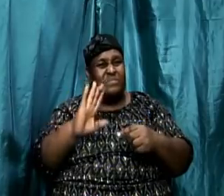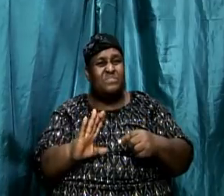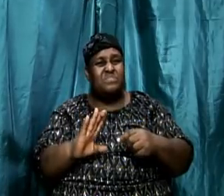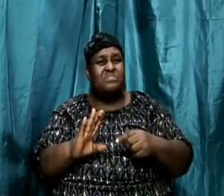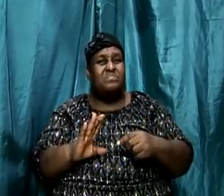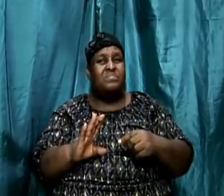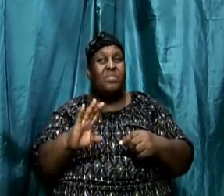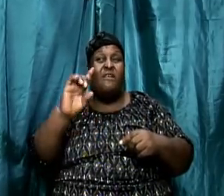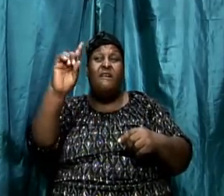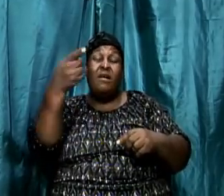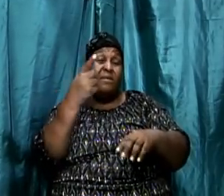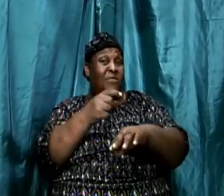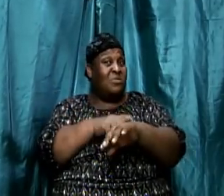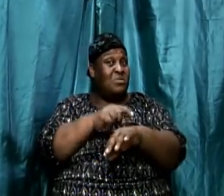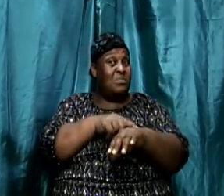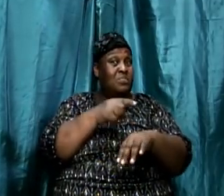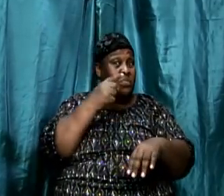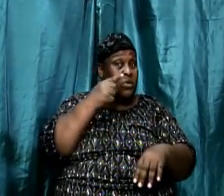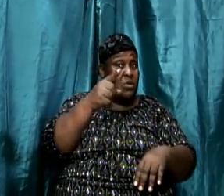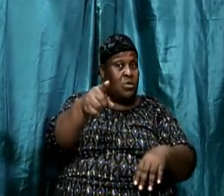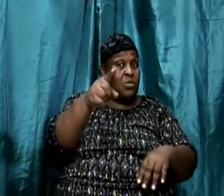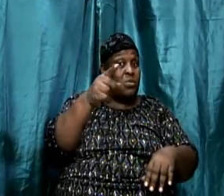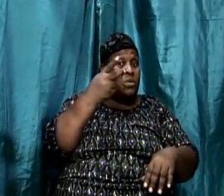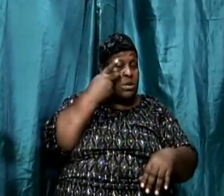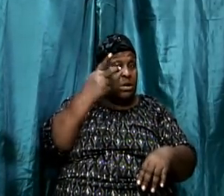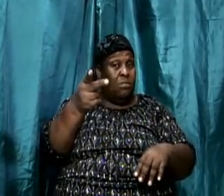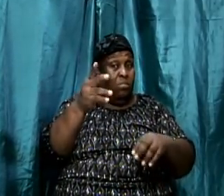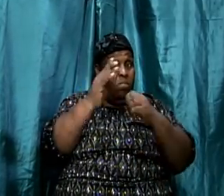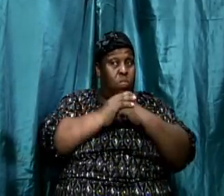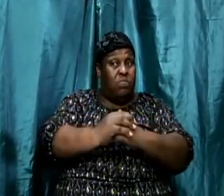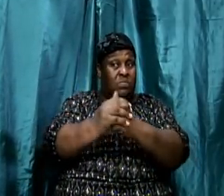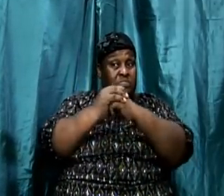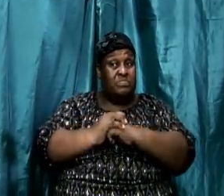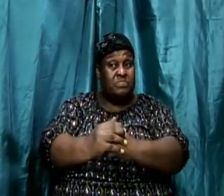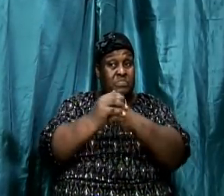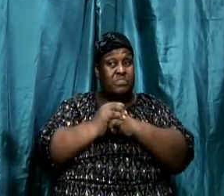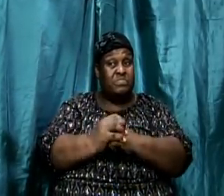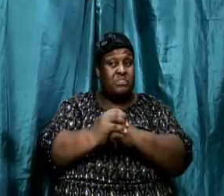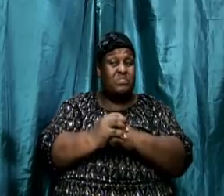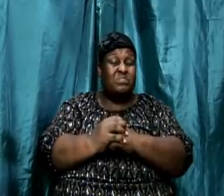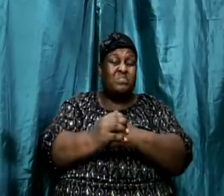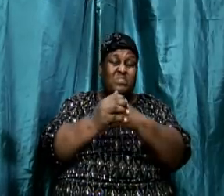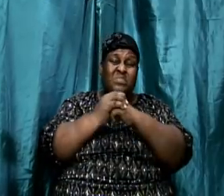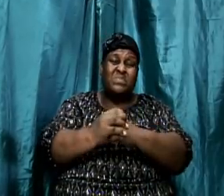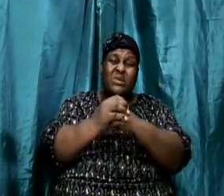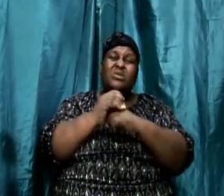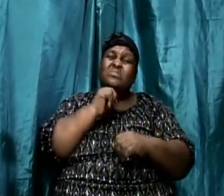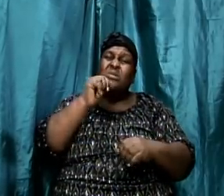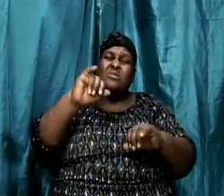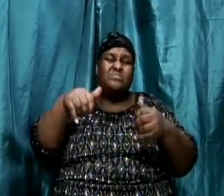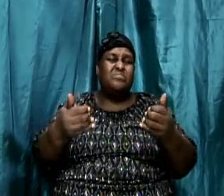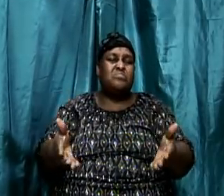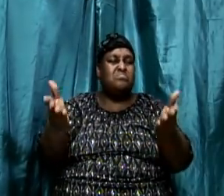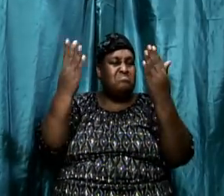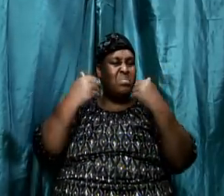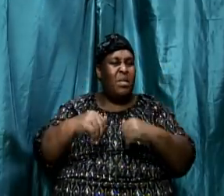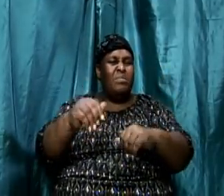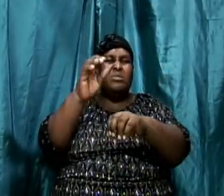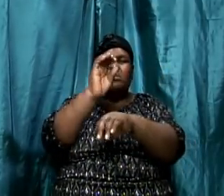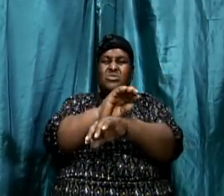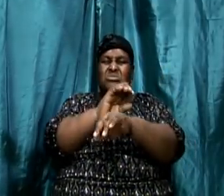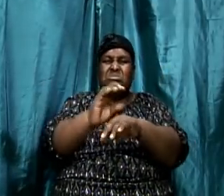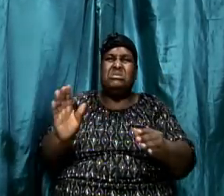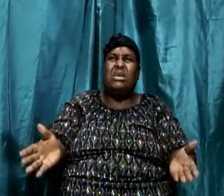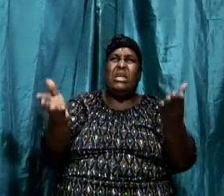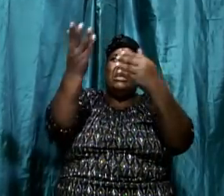First time in scripture. So, it tells me a lot about what worship is. Worship is not just coming to church and lifting your hands and saying hallelujah.